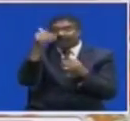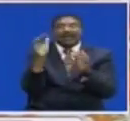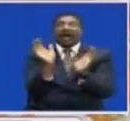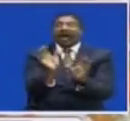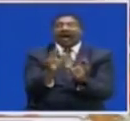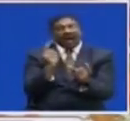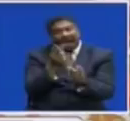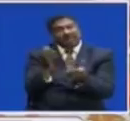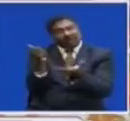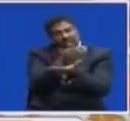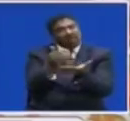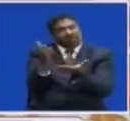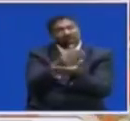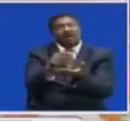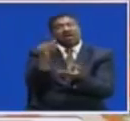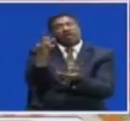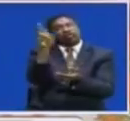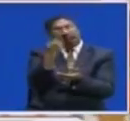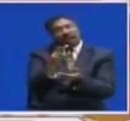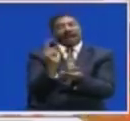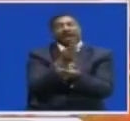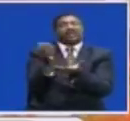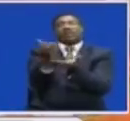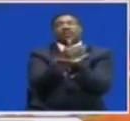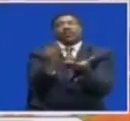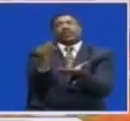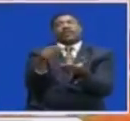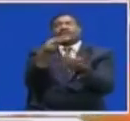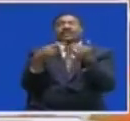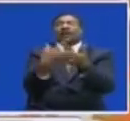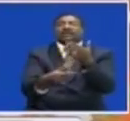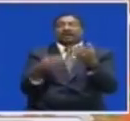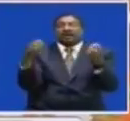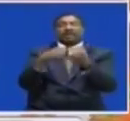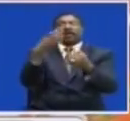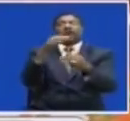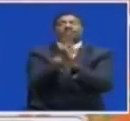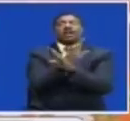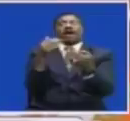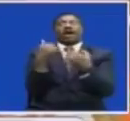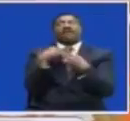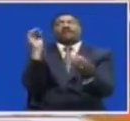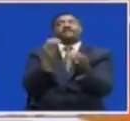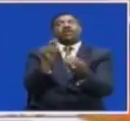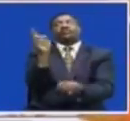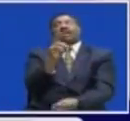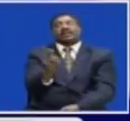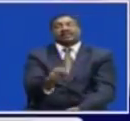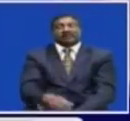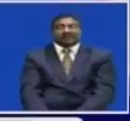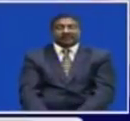collecting mineral royalty In foreign exchange That's giving the Bank of Zambia more access to foreign exchange